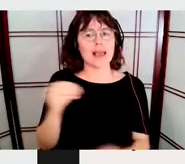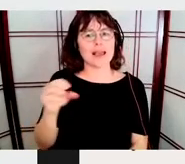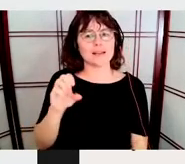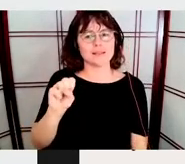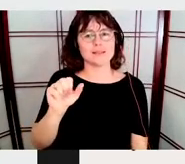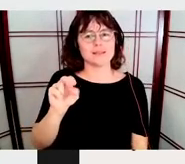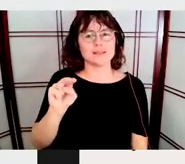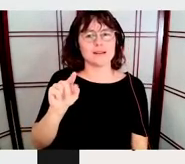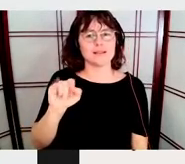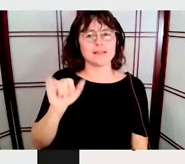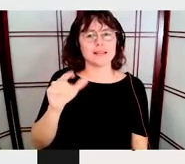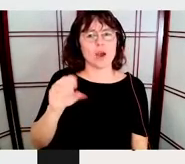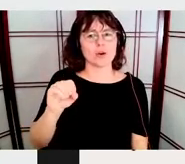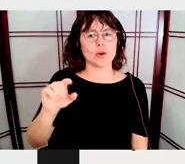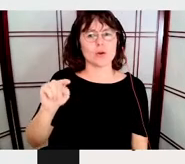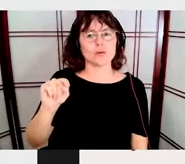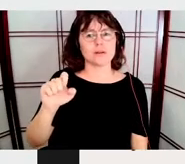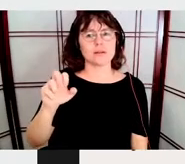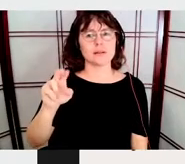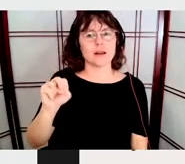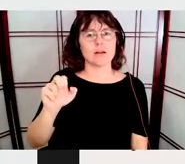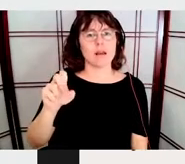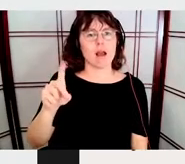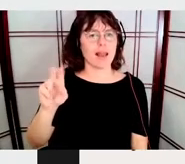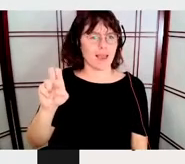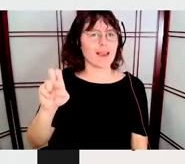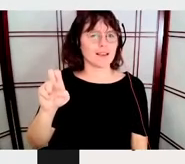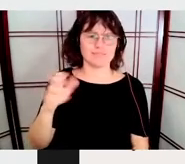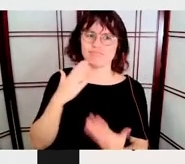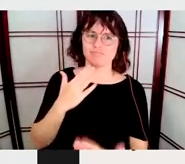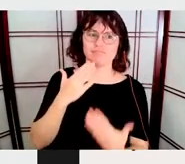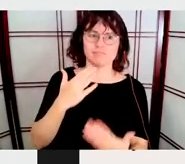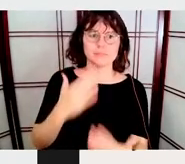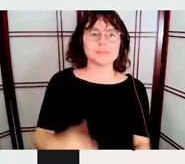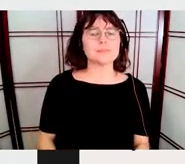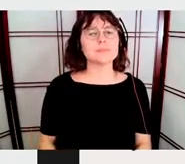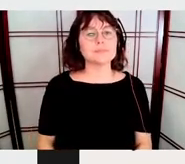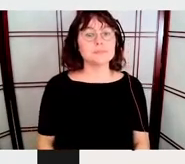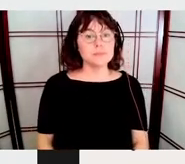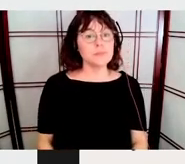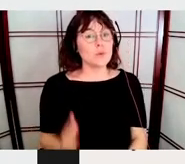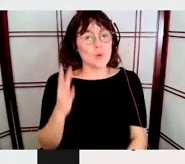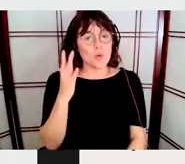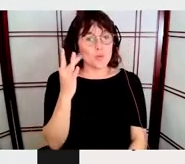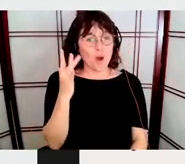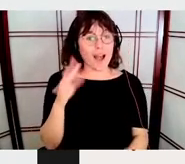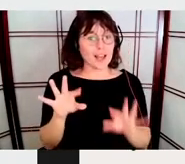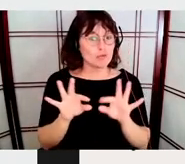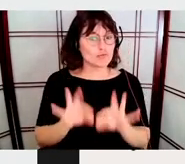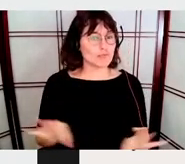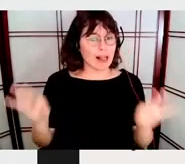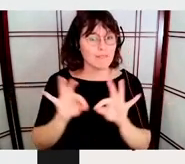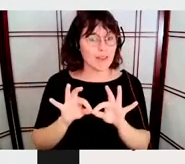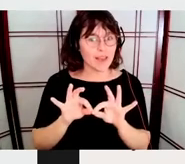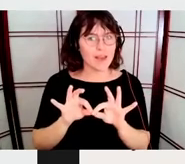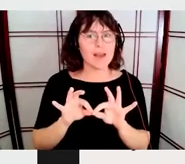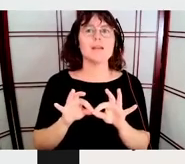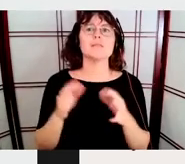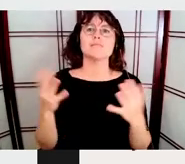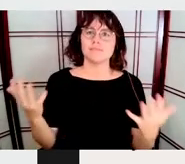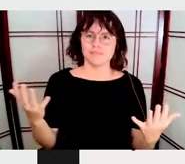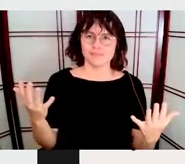So why are they so relevant? And I write a couple of words. We're going to be seeing words, letters, not